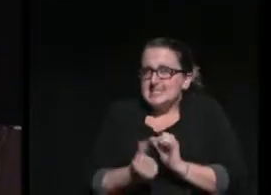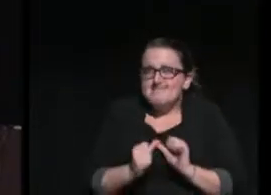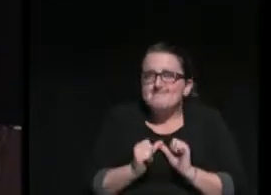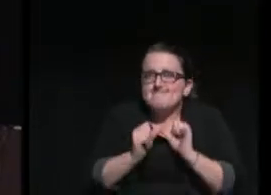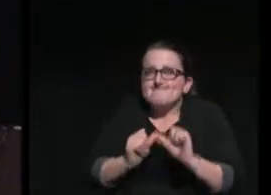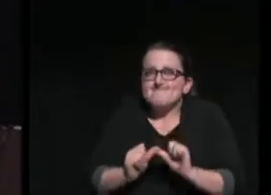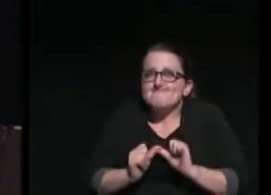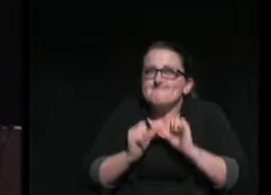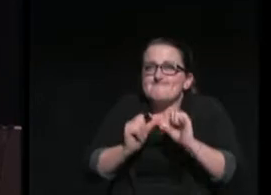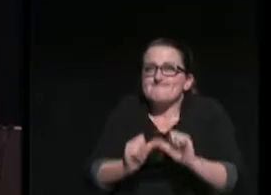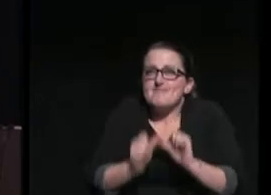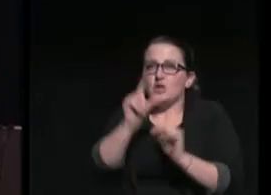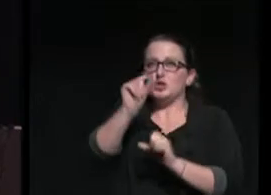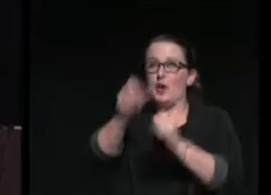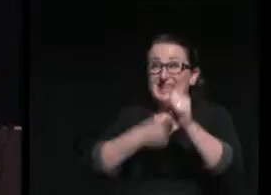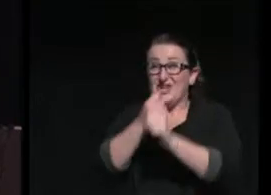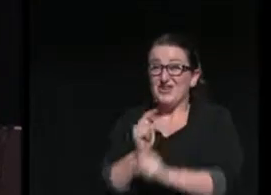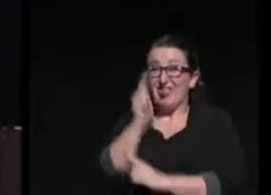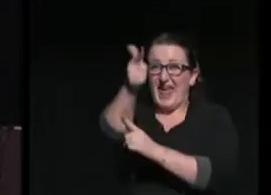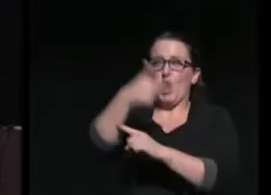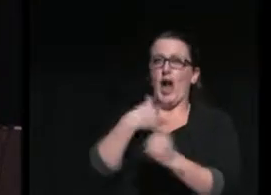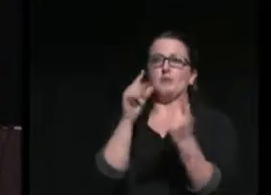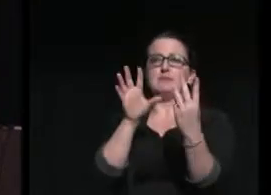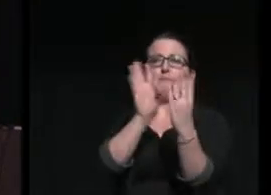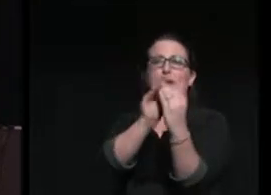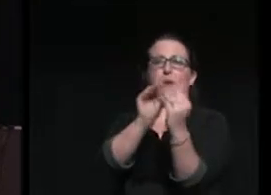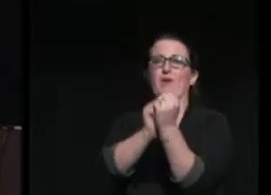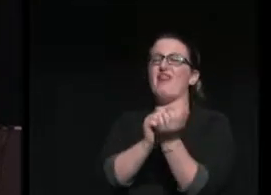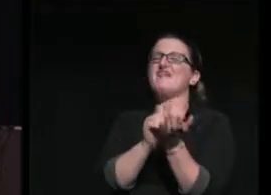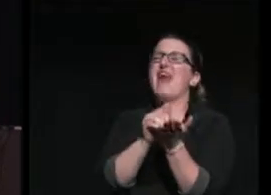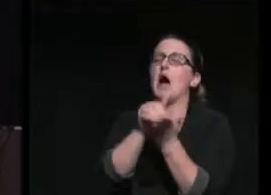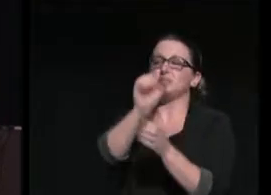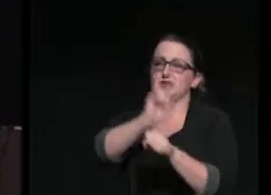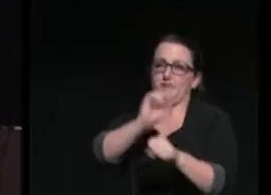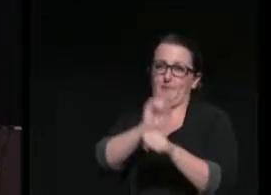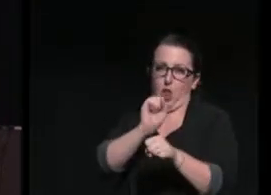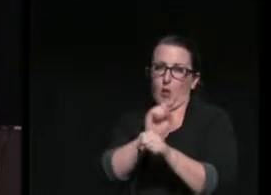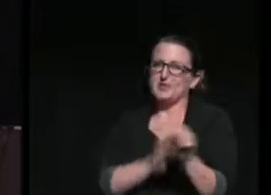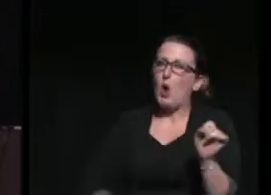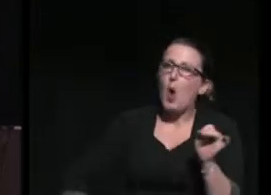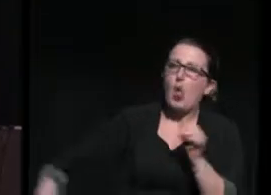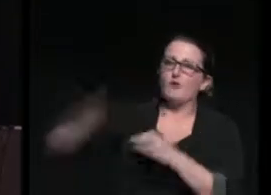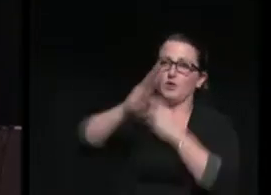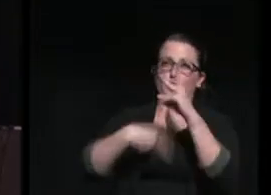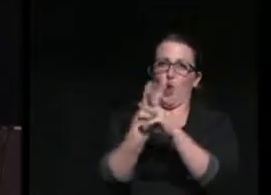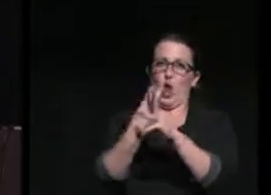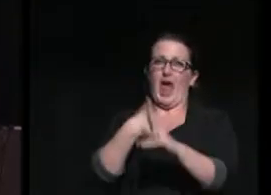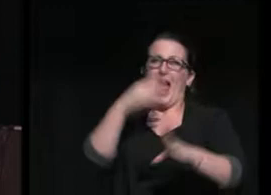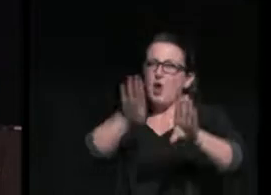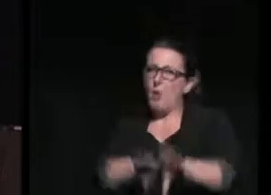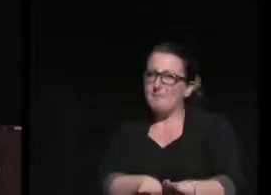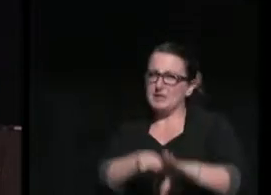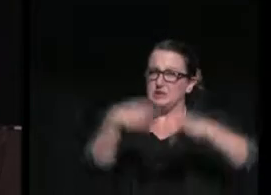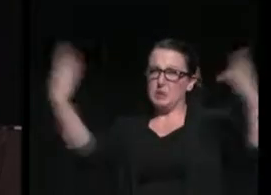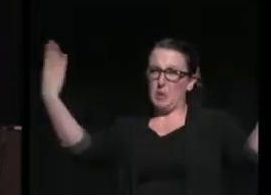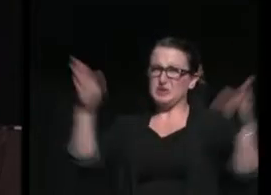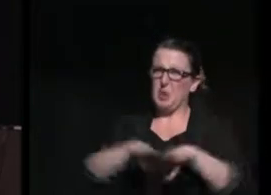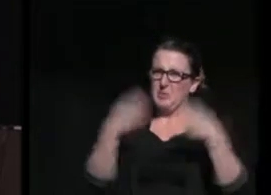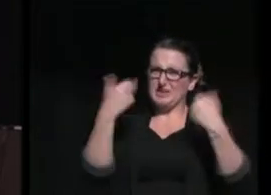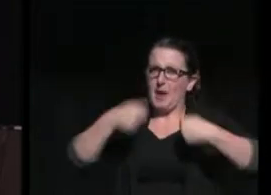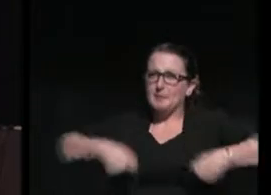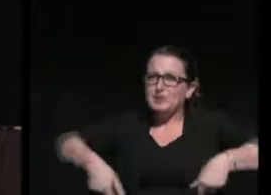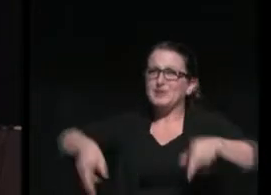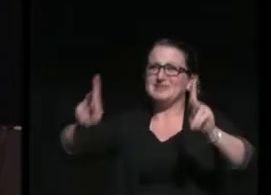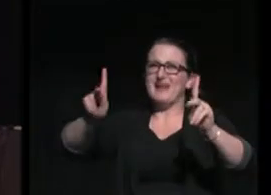thousands of employees in offices around the world. I have been able to open doors that would eventually lead to my being named by